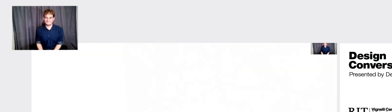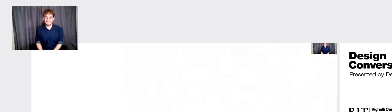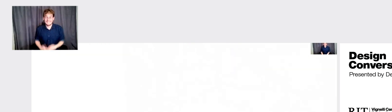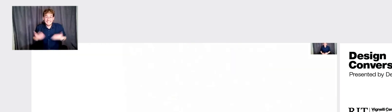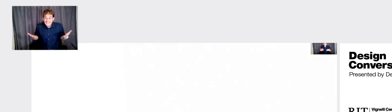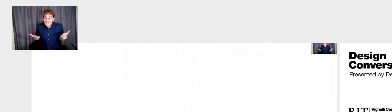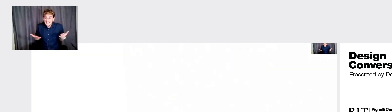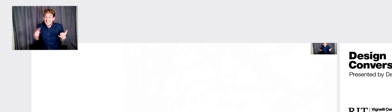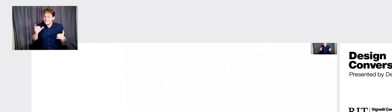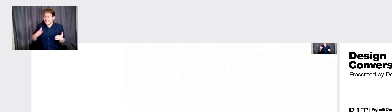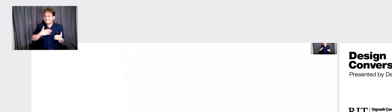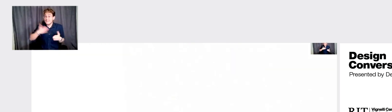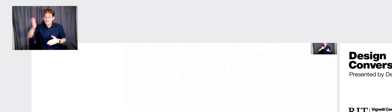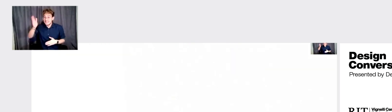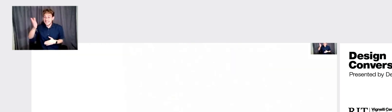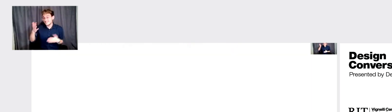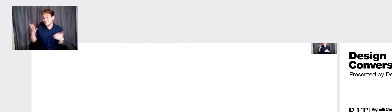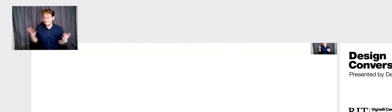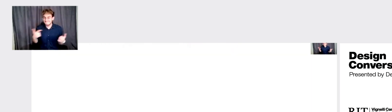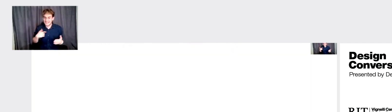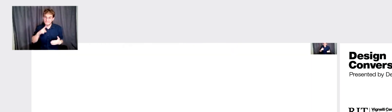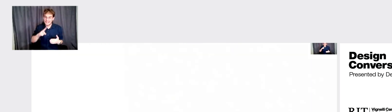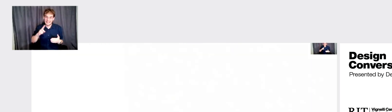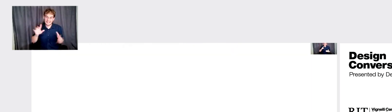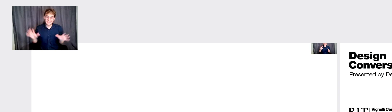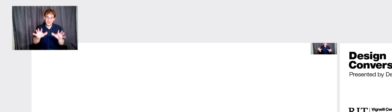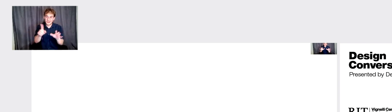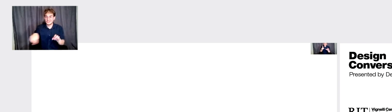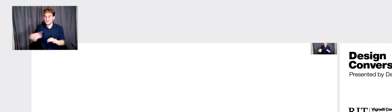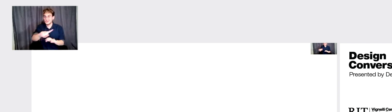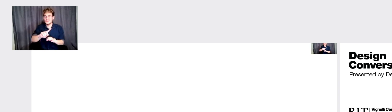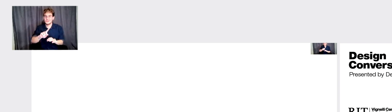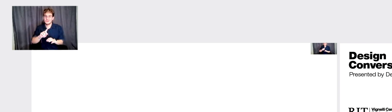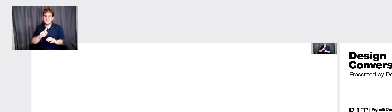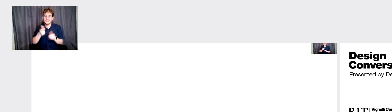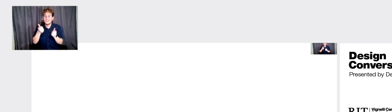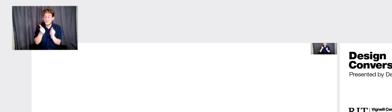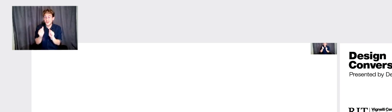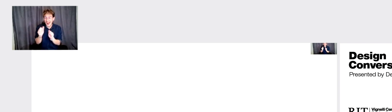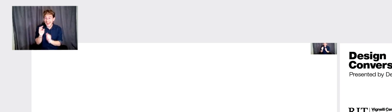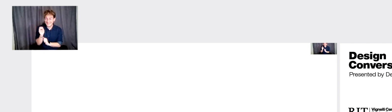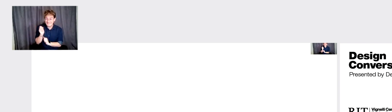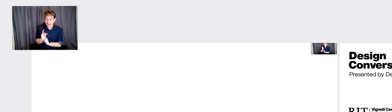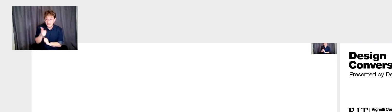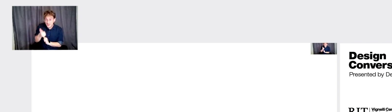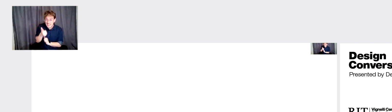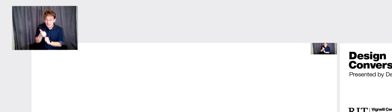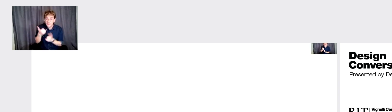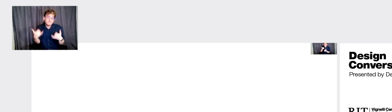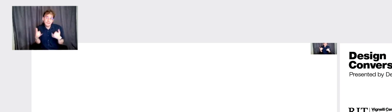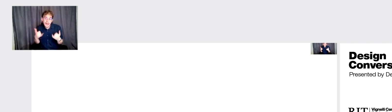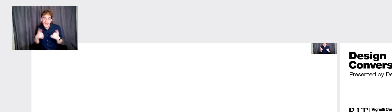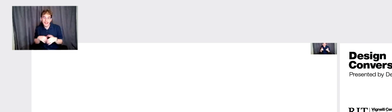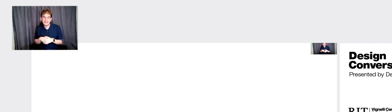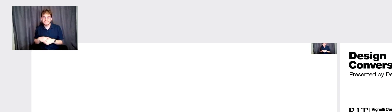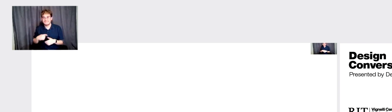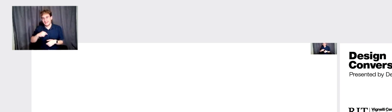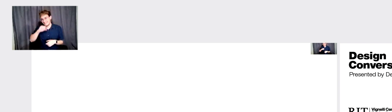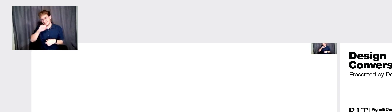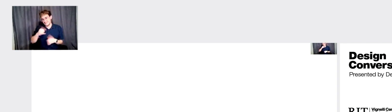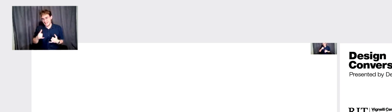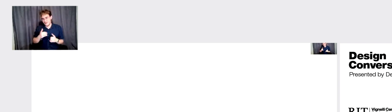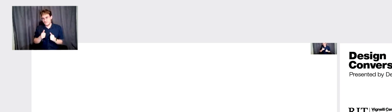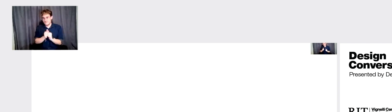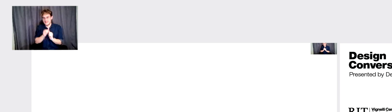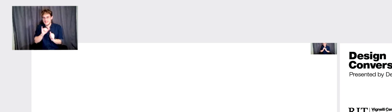So that's what I had. Um, I really encourage you guys to, um, try the map and play with it. Um, I love to play with it.